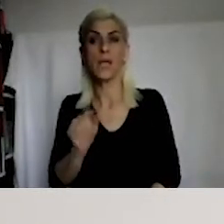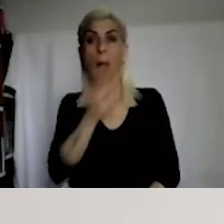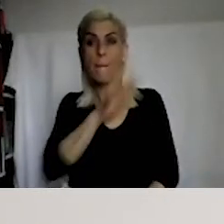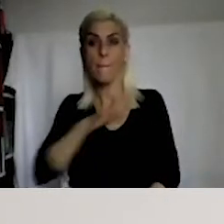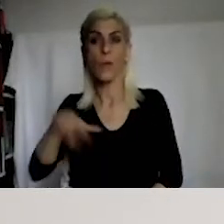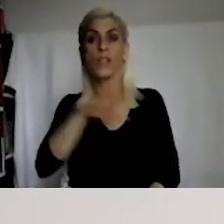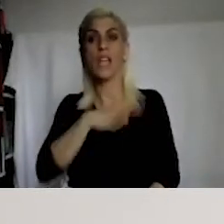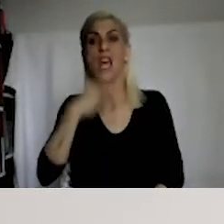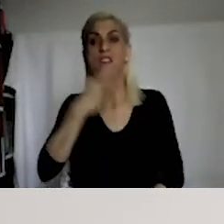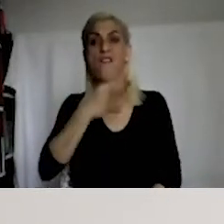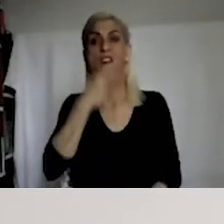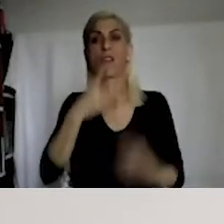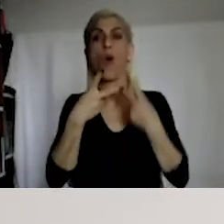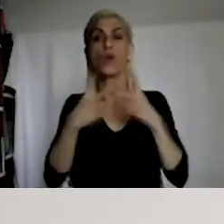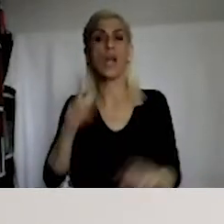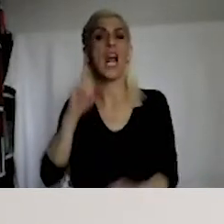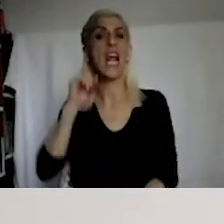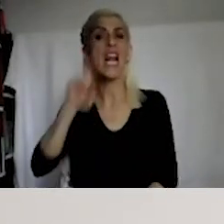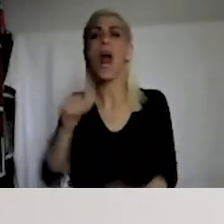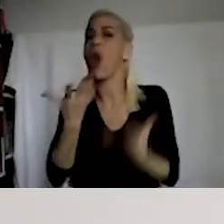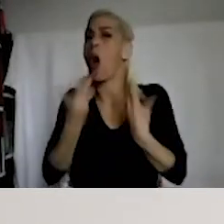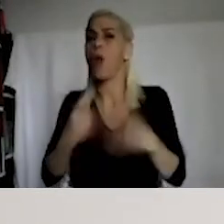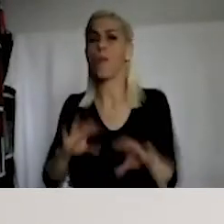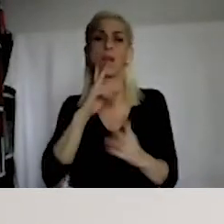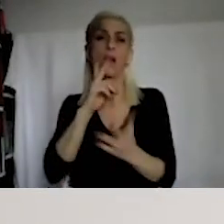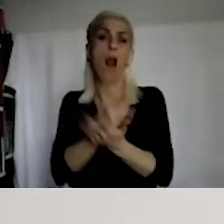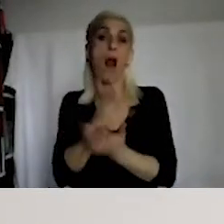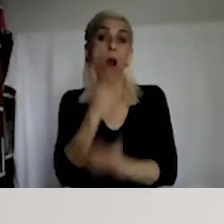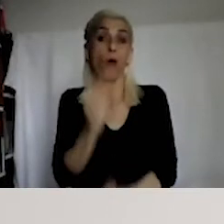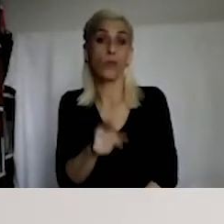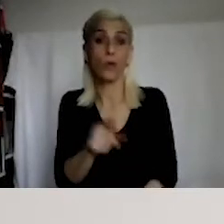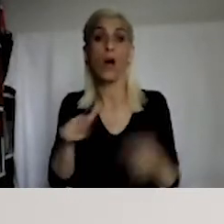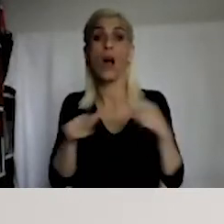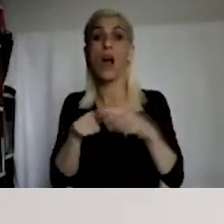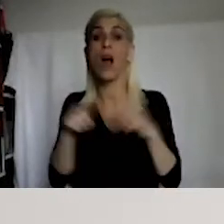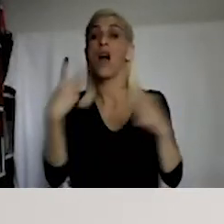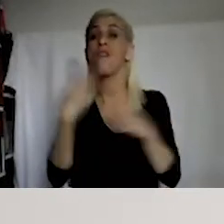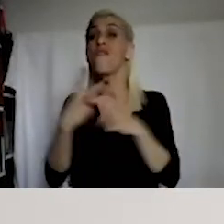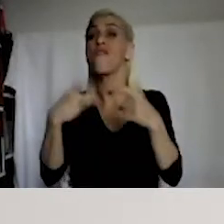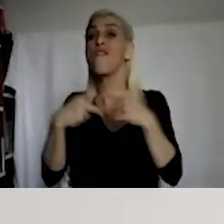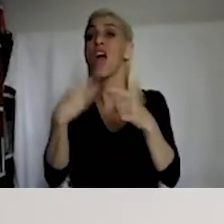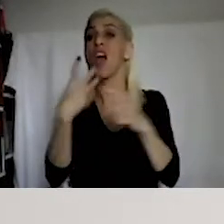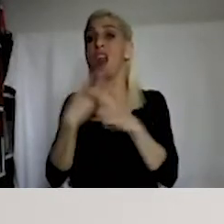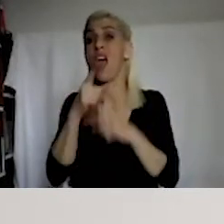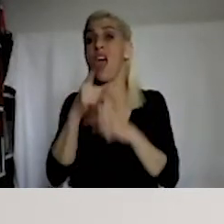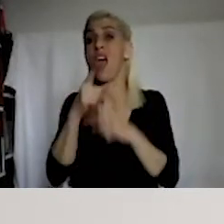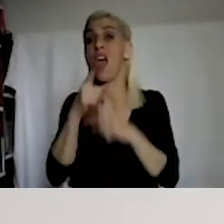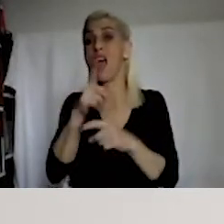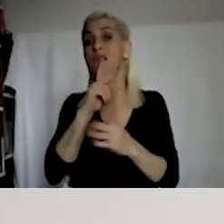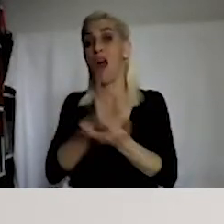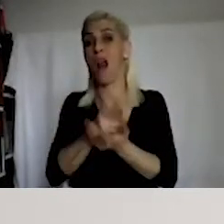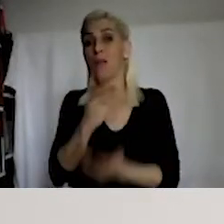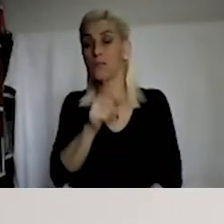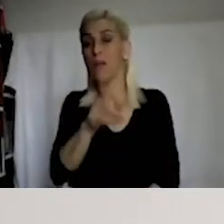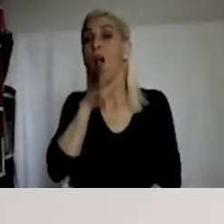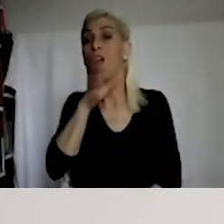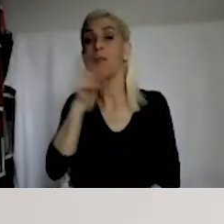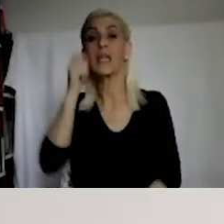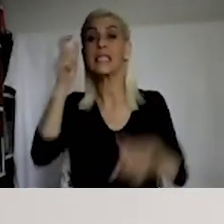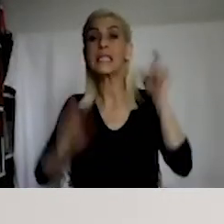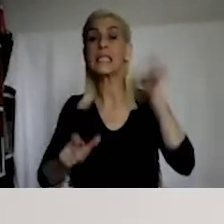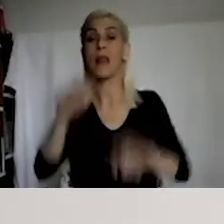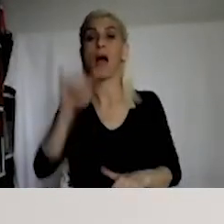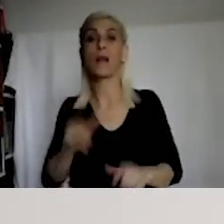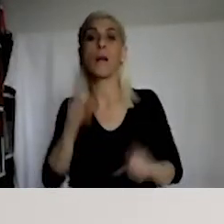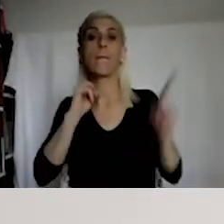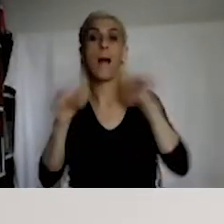ruled that freedom of expression was not violated in this example. Apart from this,